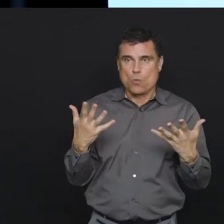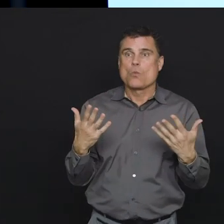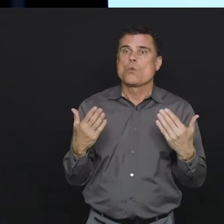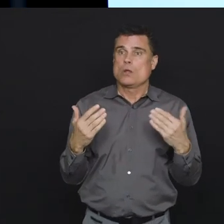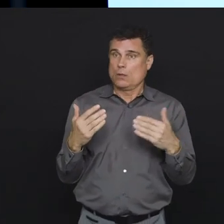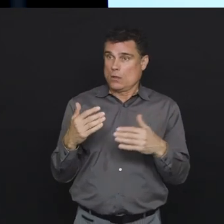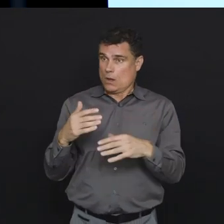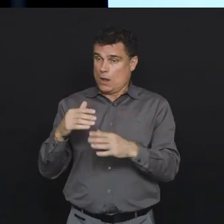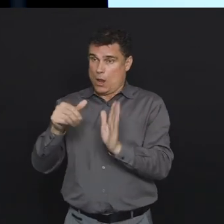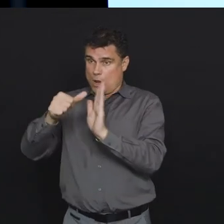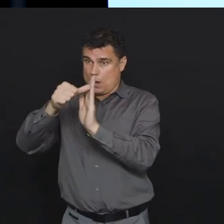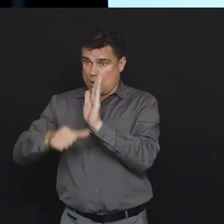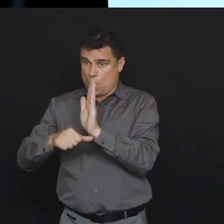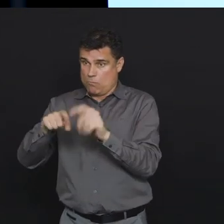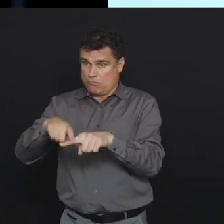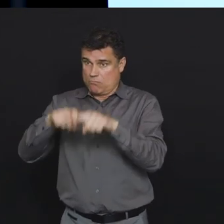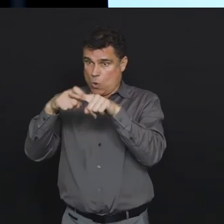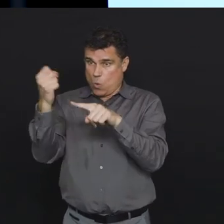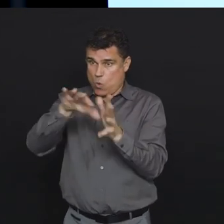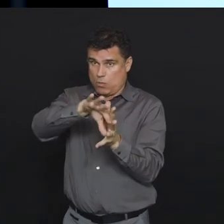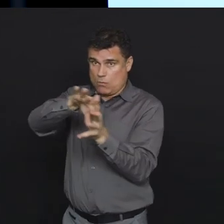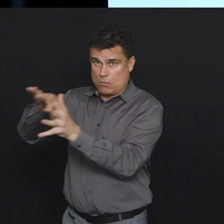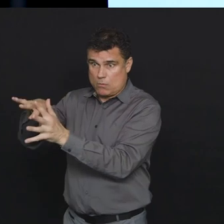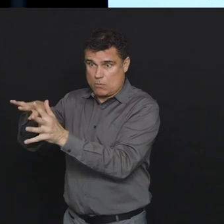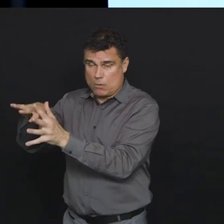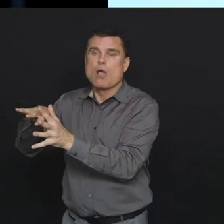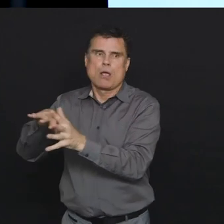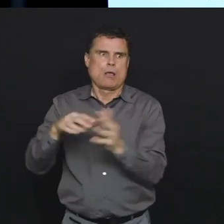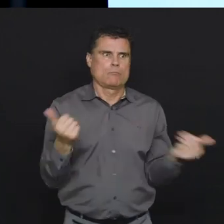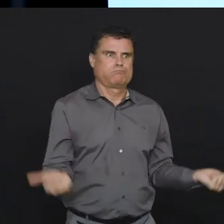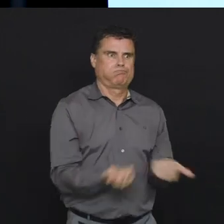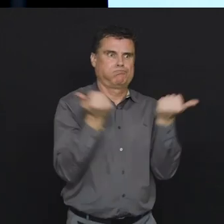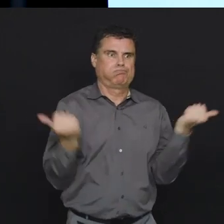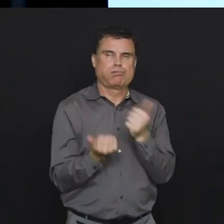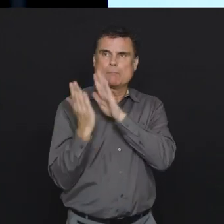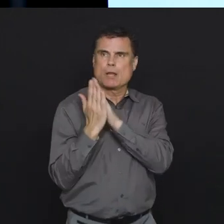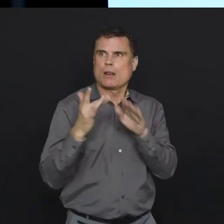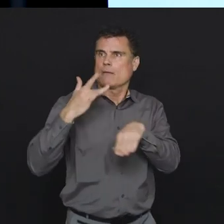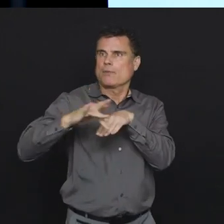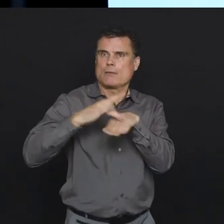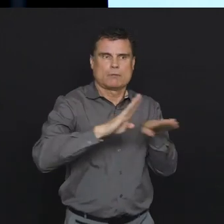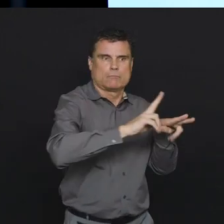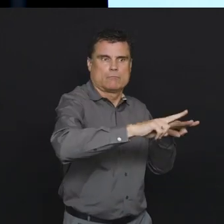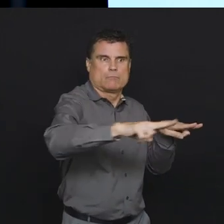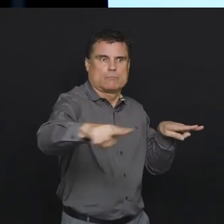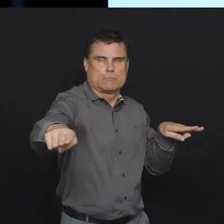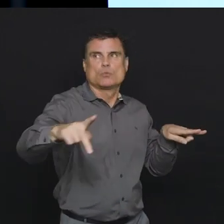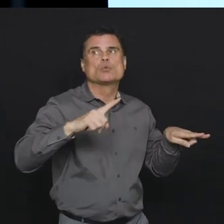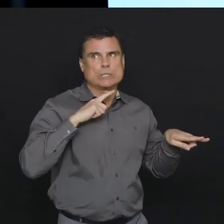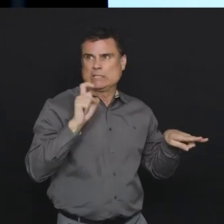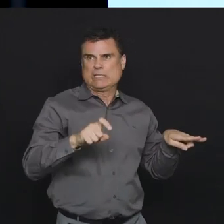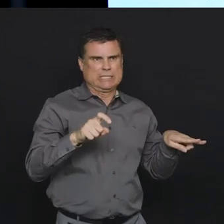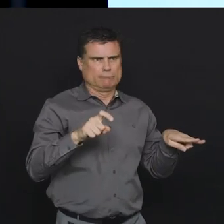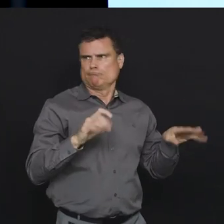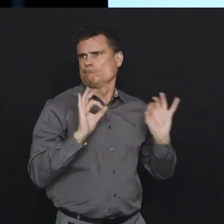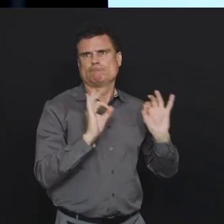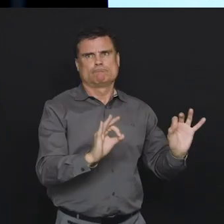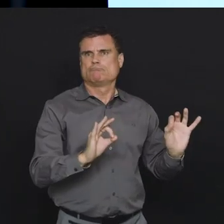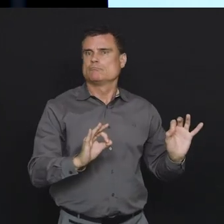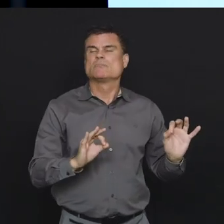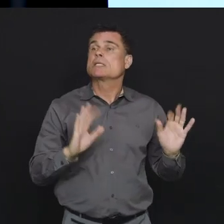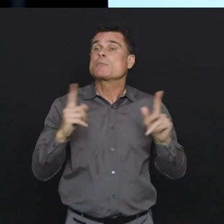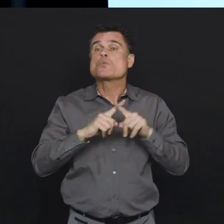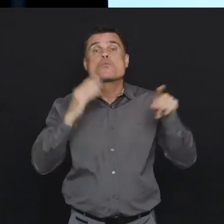to the positive, that's how many beds we have more than needed in the various scenarios. And obviously, there are some more